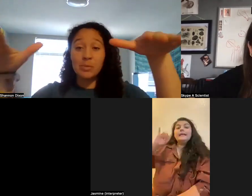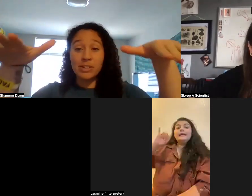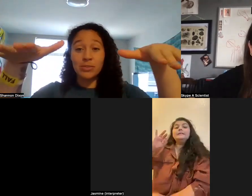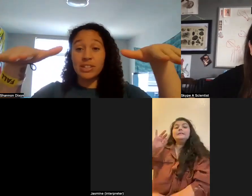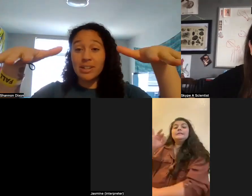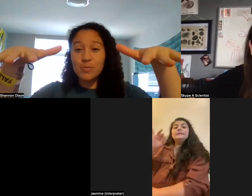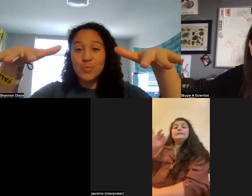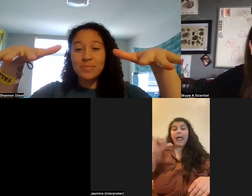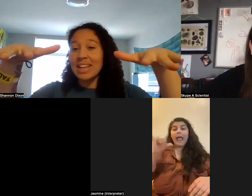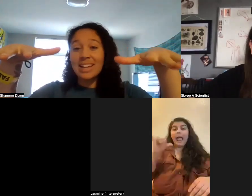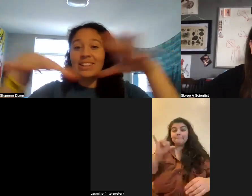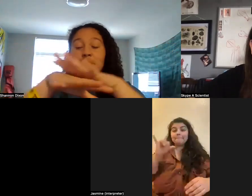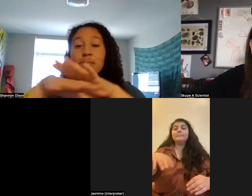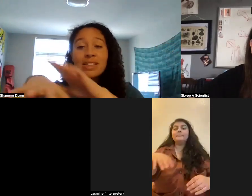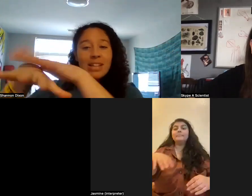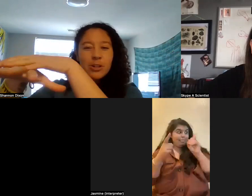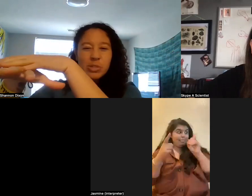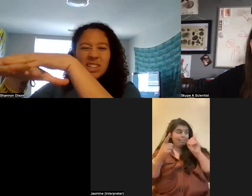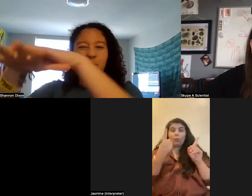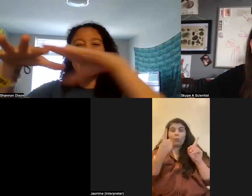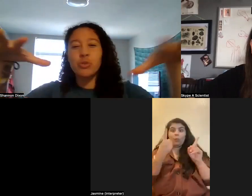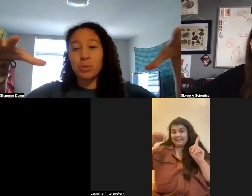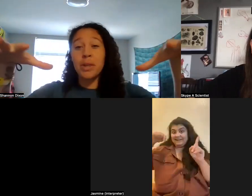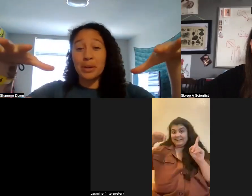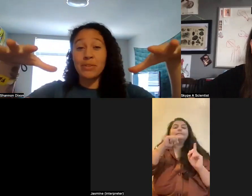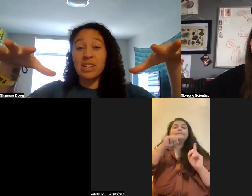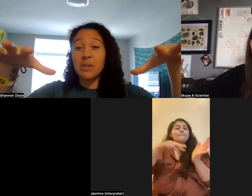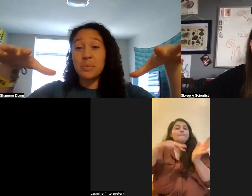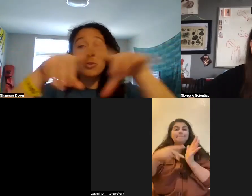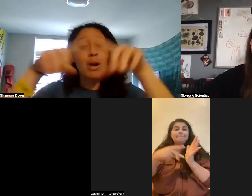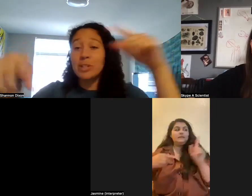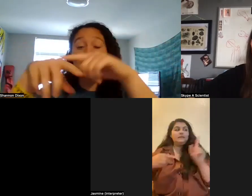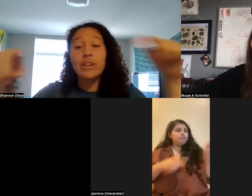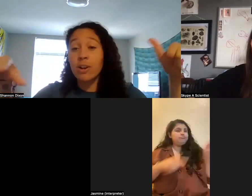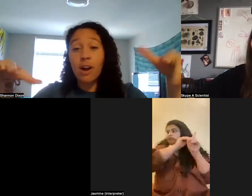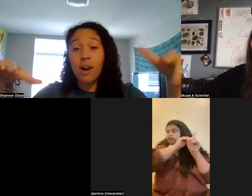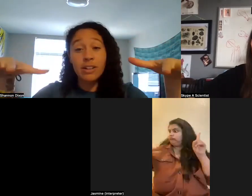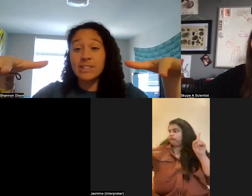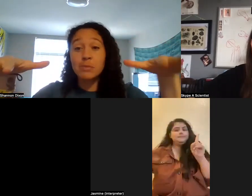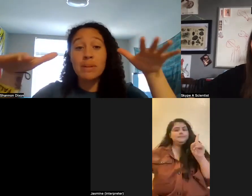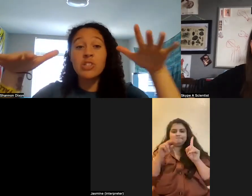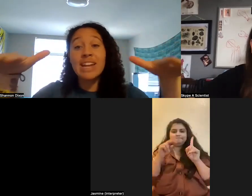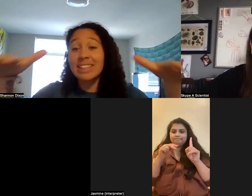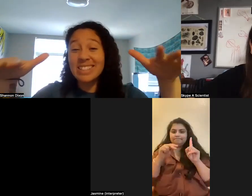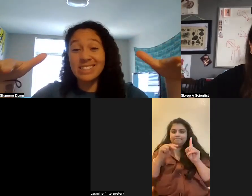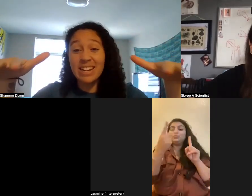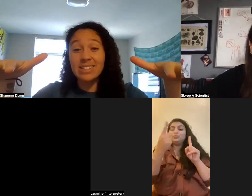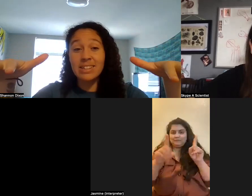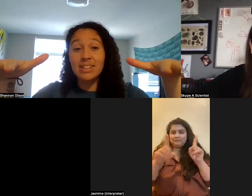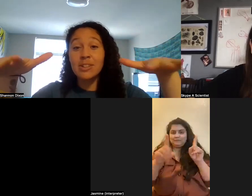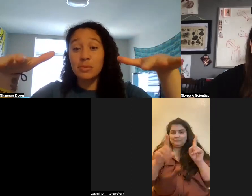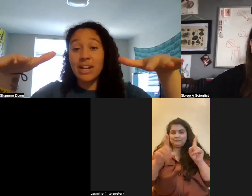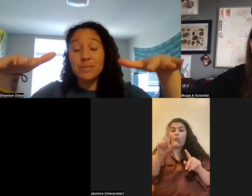over there and one's over here, that doesn't mean that it was here and it grew all the way over here. Those are probably two different colonies. They're probably genetically